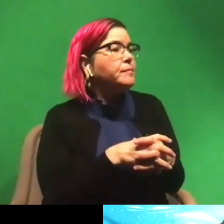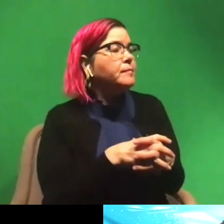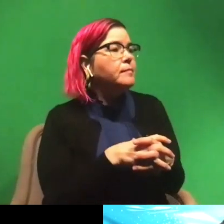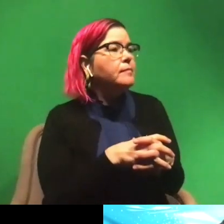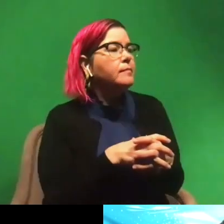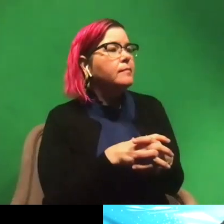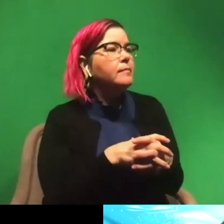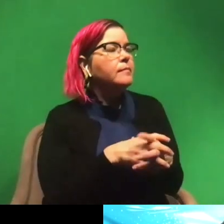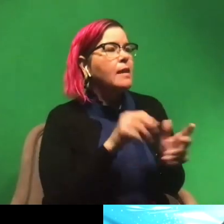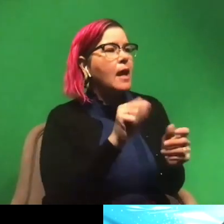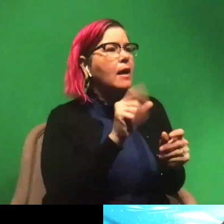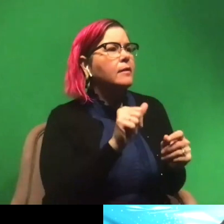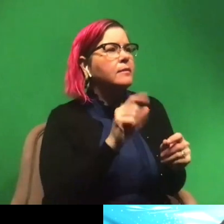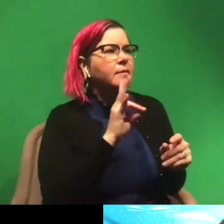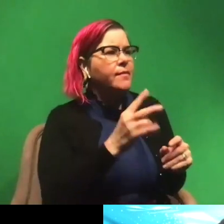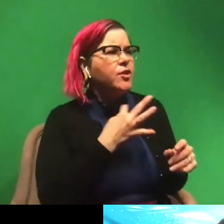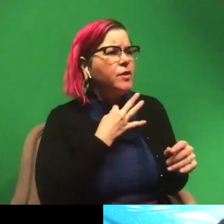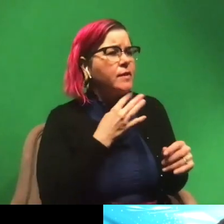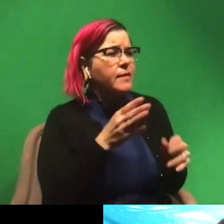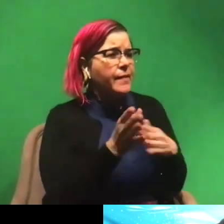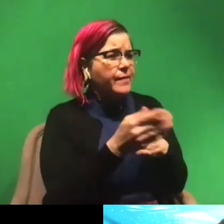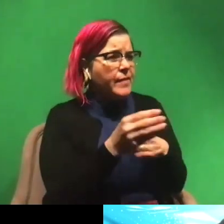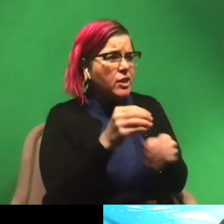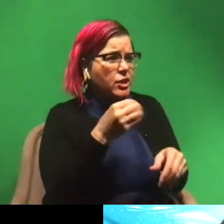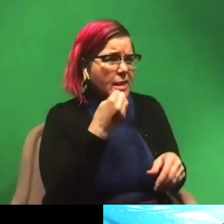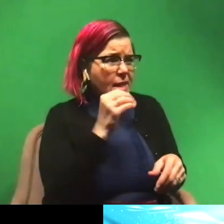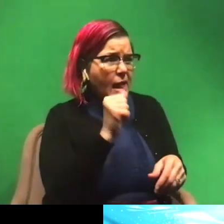Ada age seven would like to know, do fish eat algae off sharks?